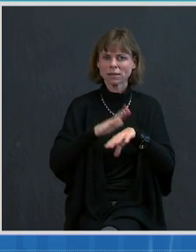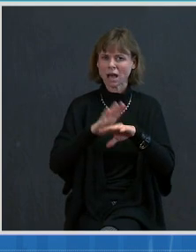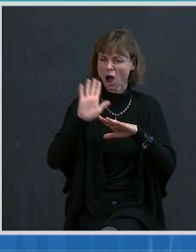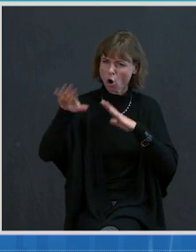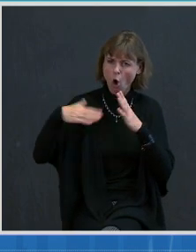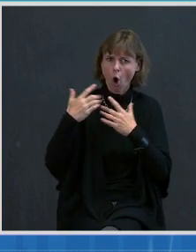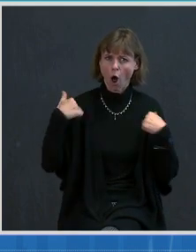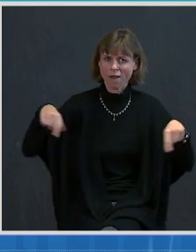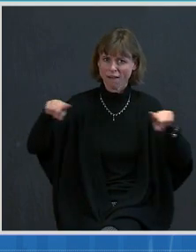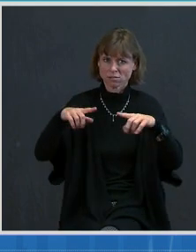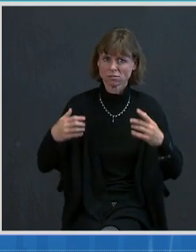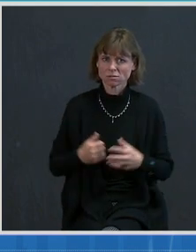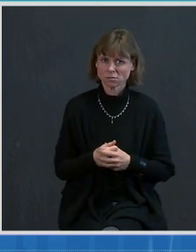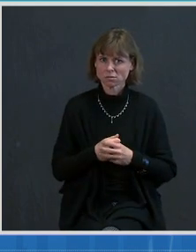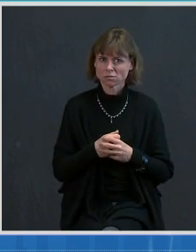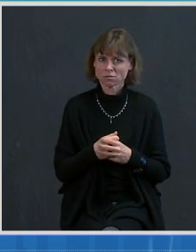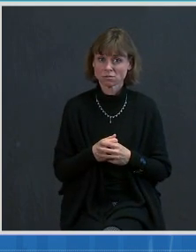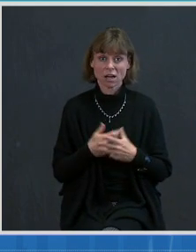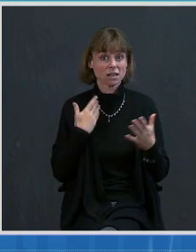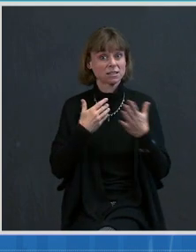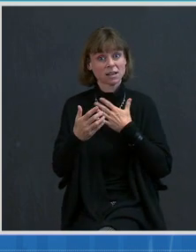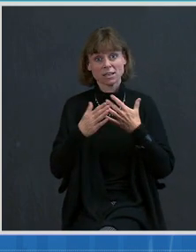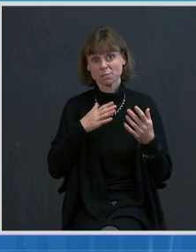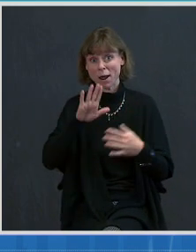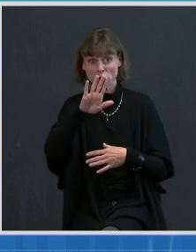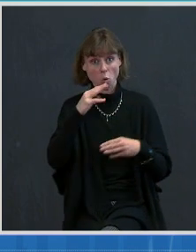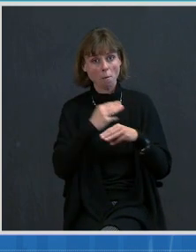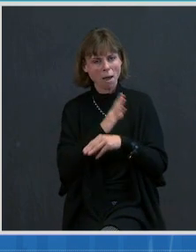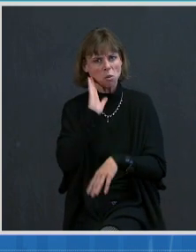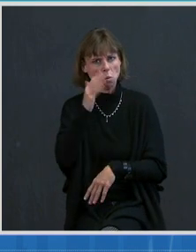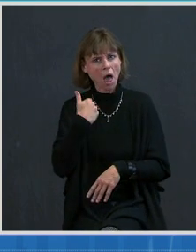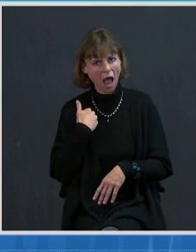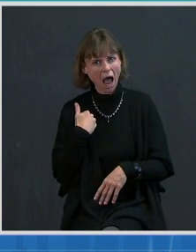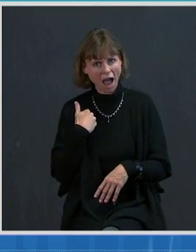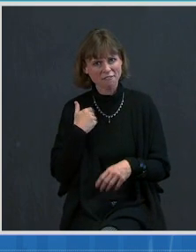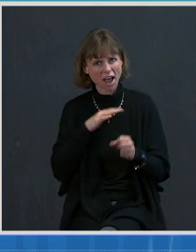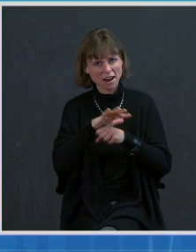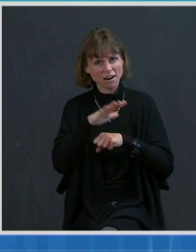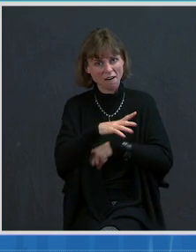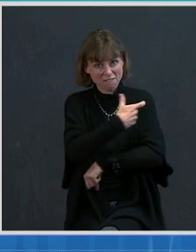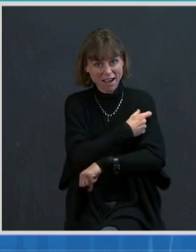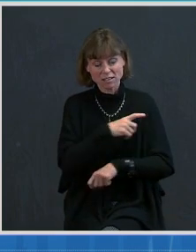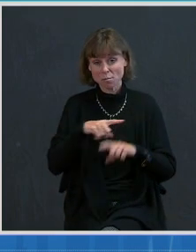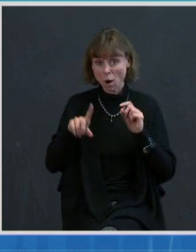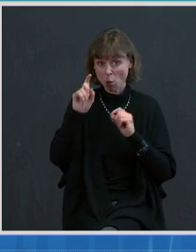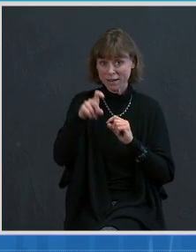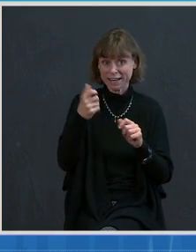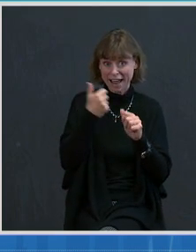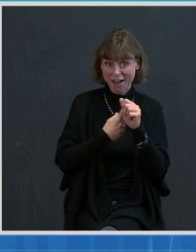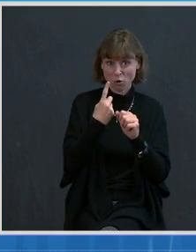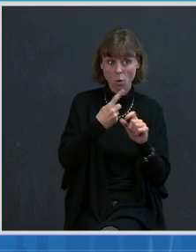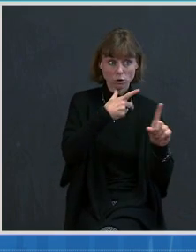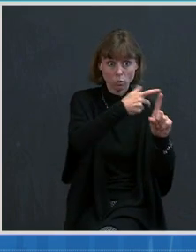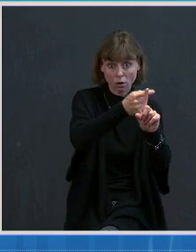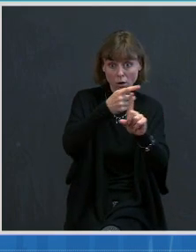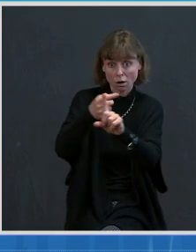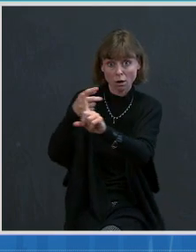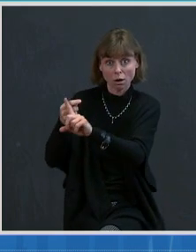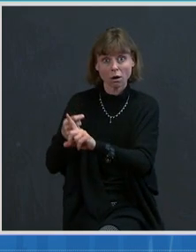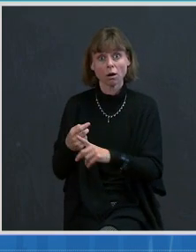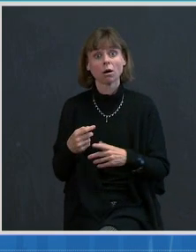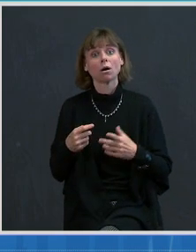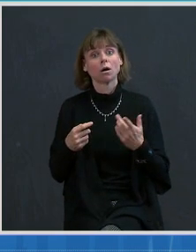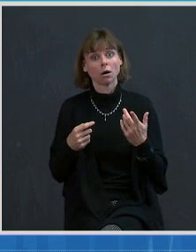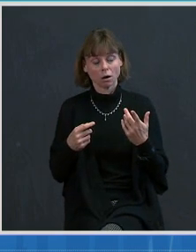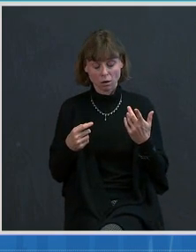use, we will have enough vaccine doses. We do need people to actually get vaccinated. We do need everybody that's been doing this enormously important